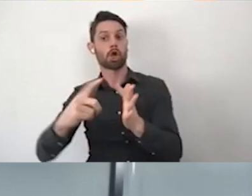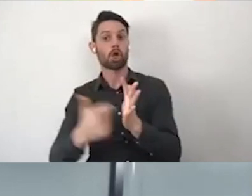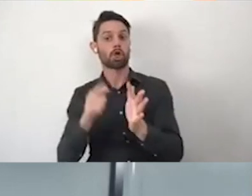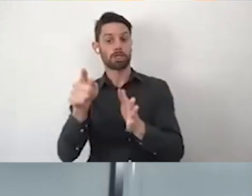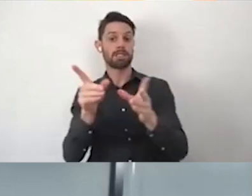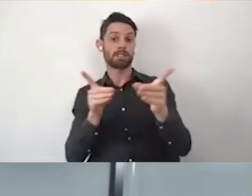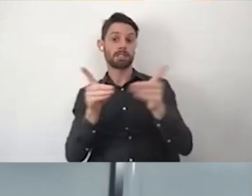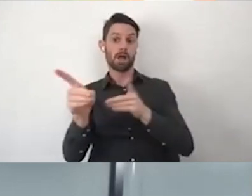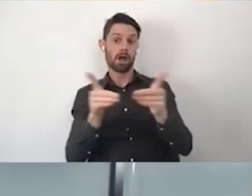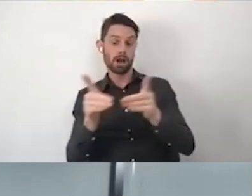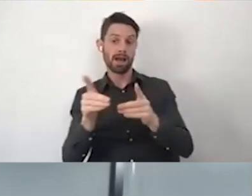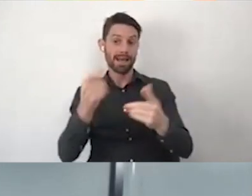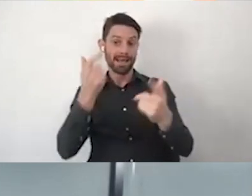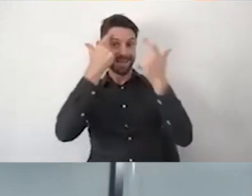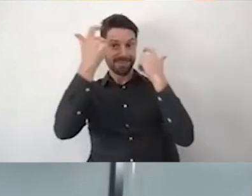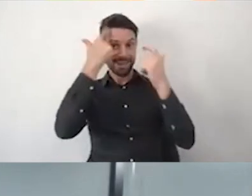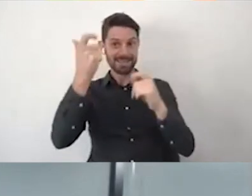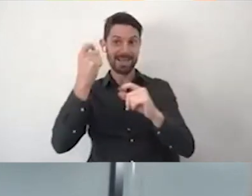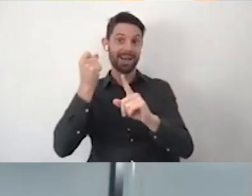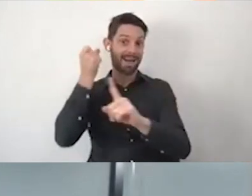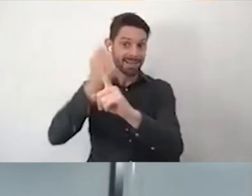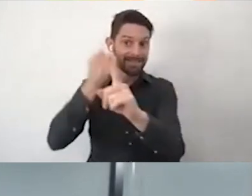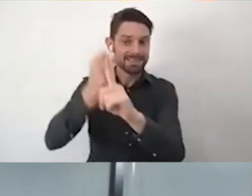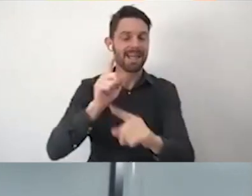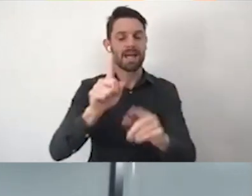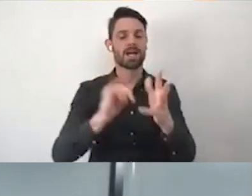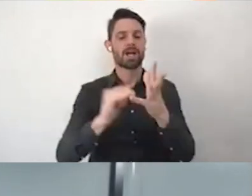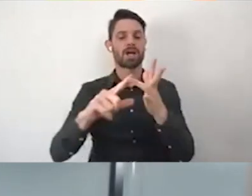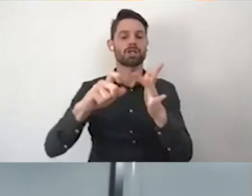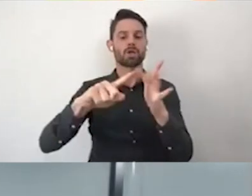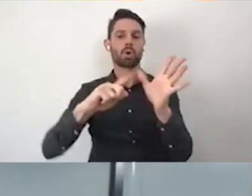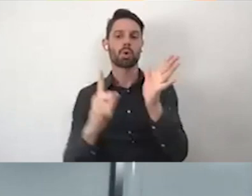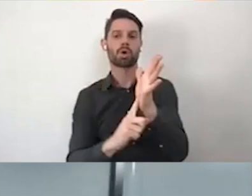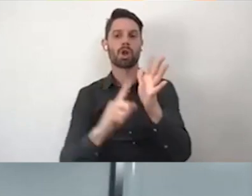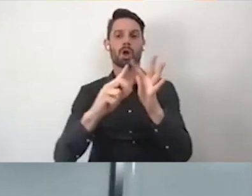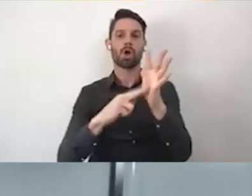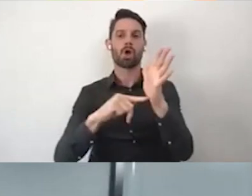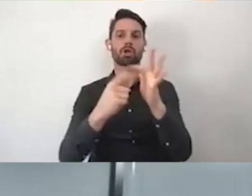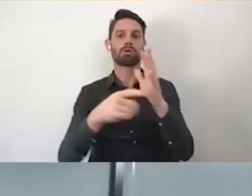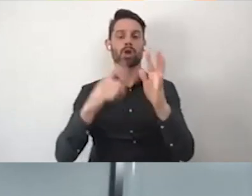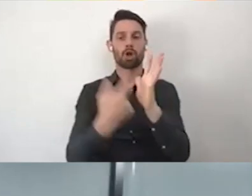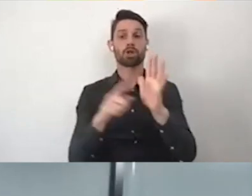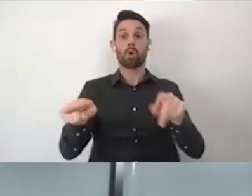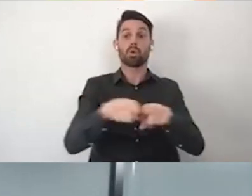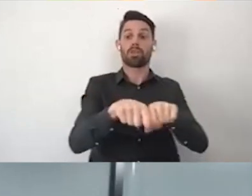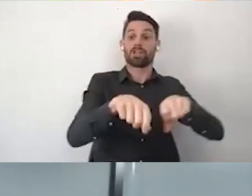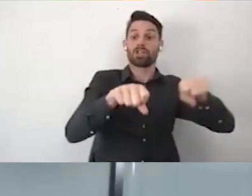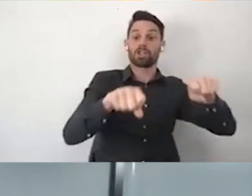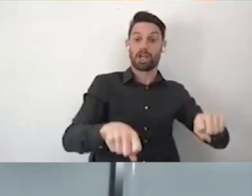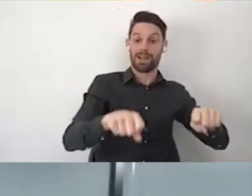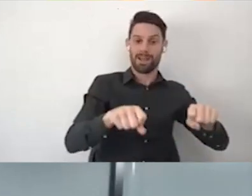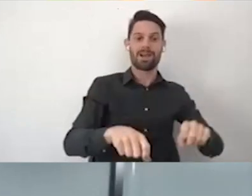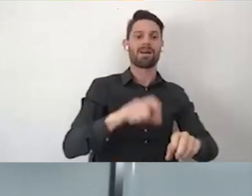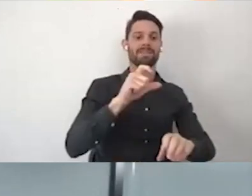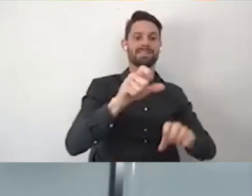and an activist and social entrepreneur. She's also the Chair of Children and Young People with Disabilities Australia. So,